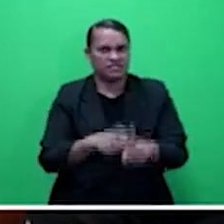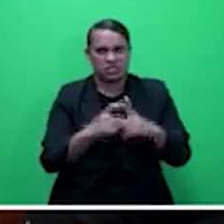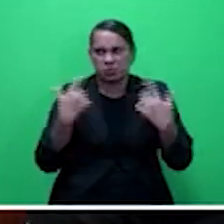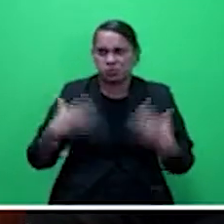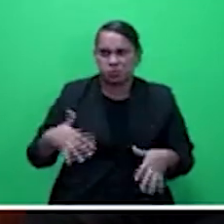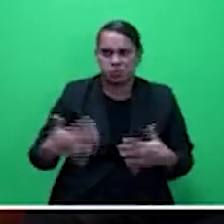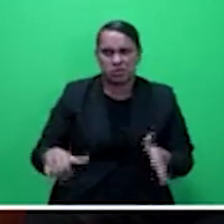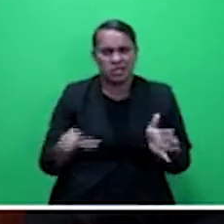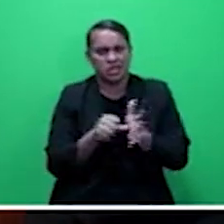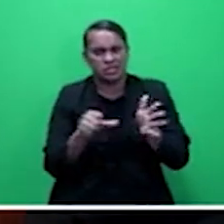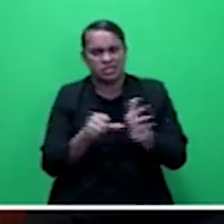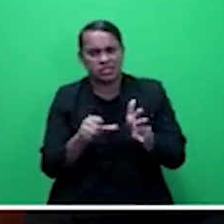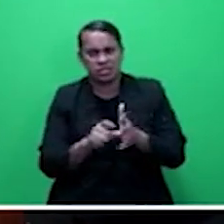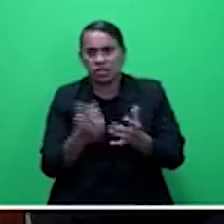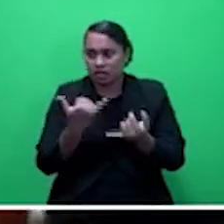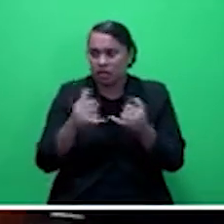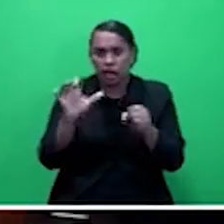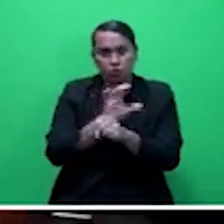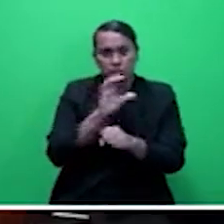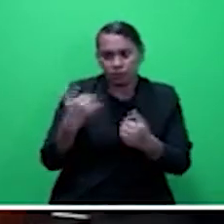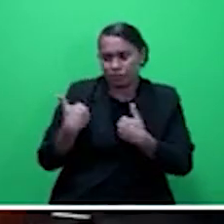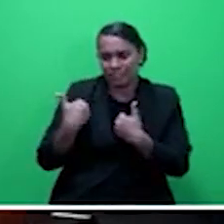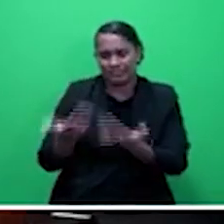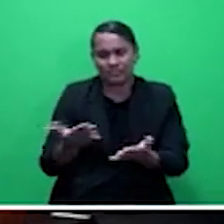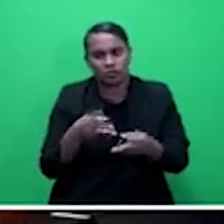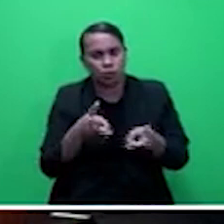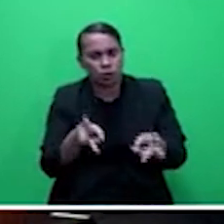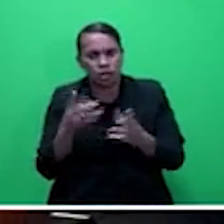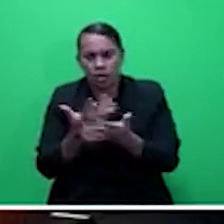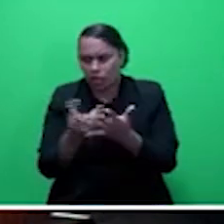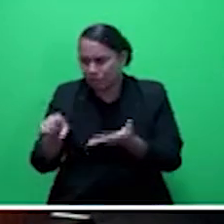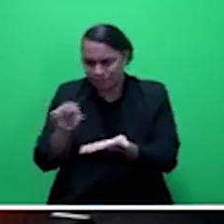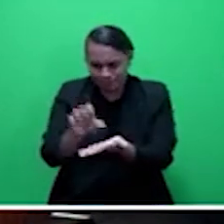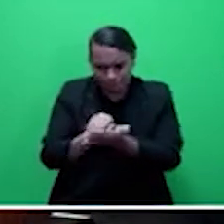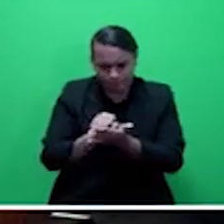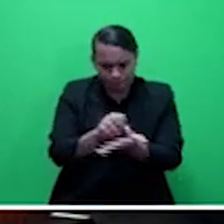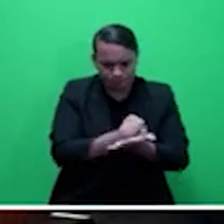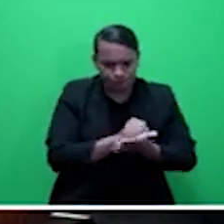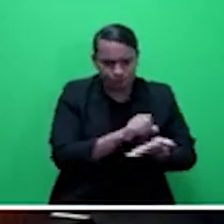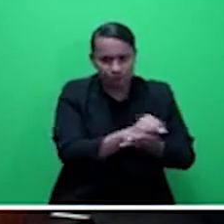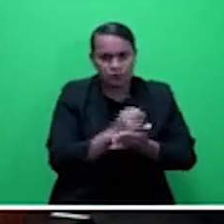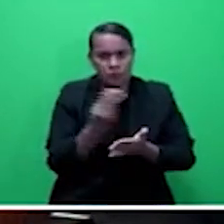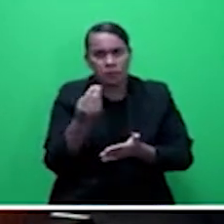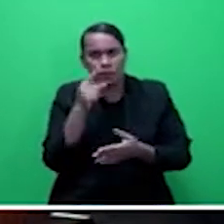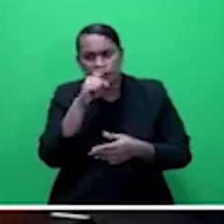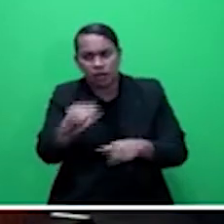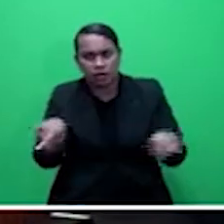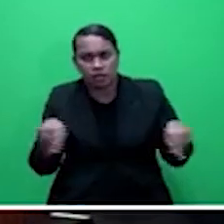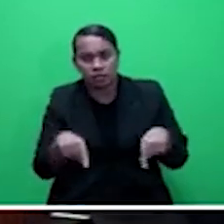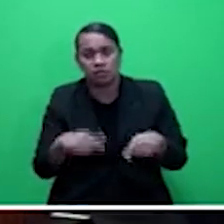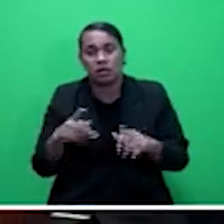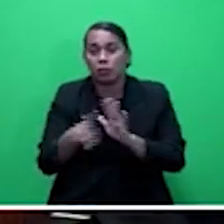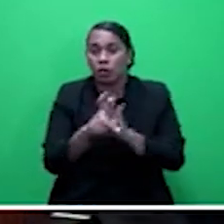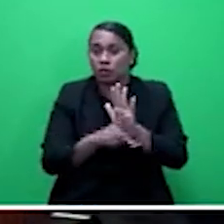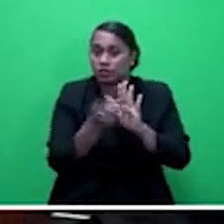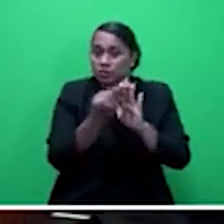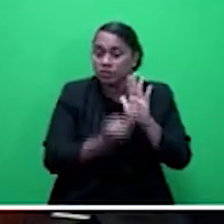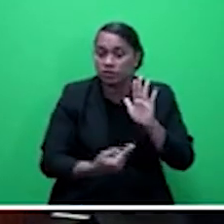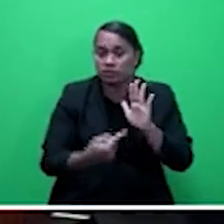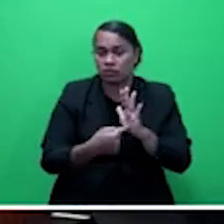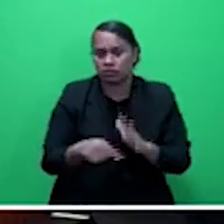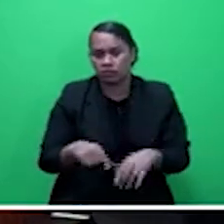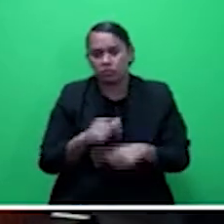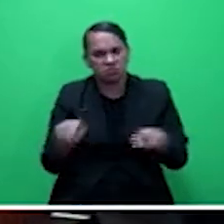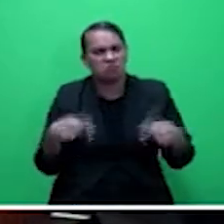ways and means for them to keep the policy alive. But there are also many who are giving up.